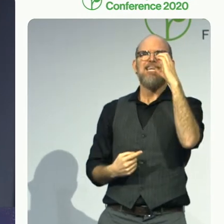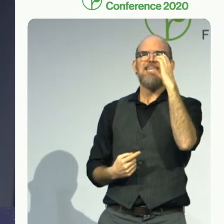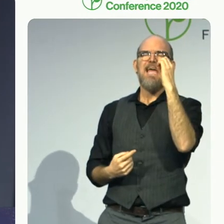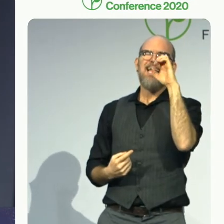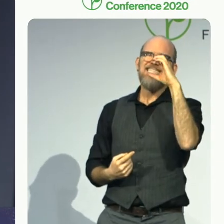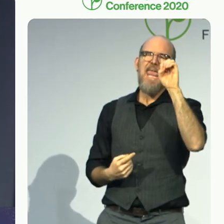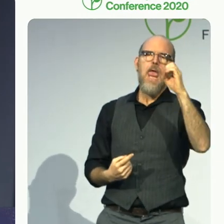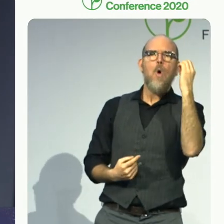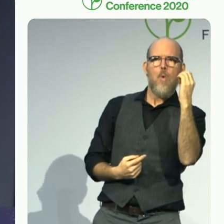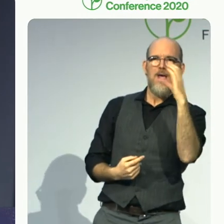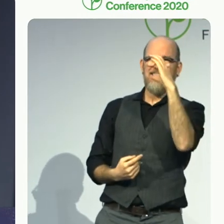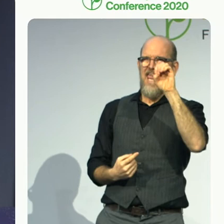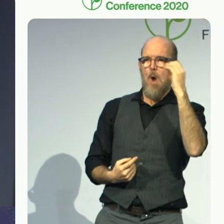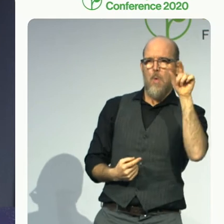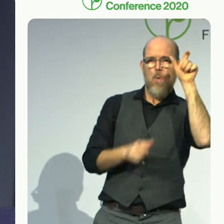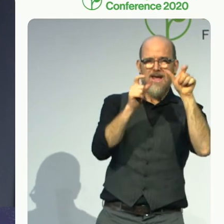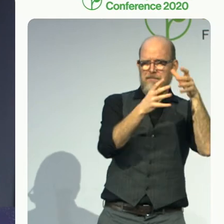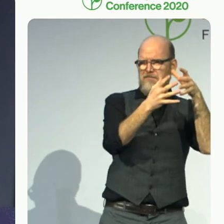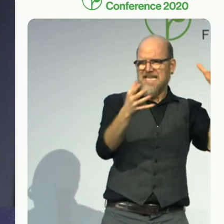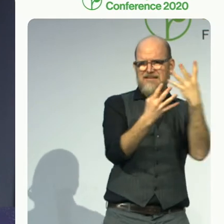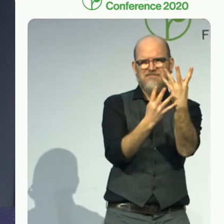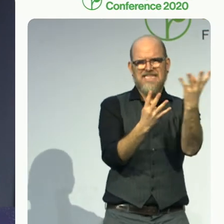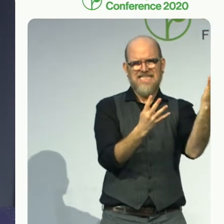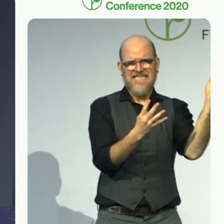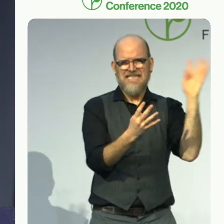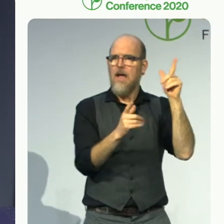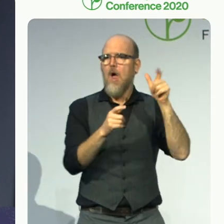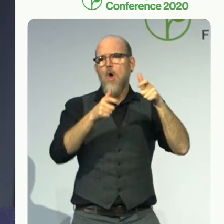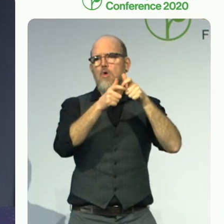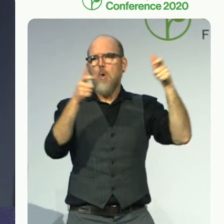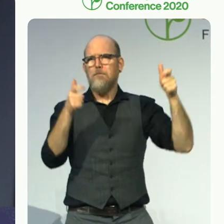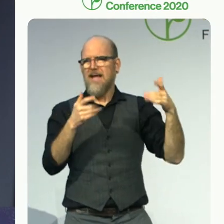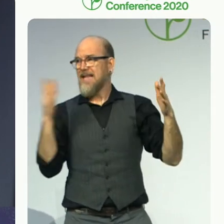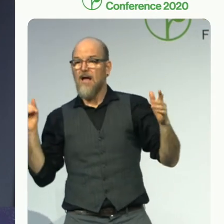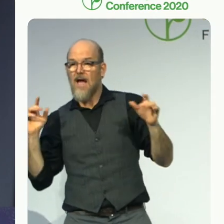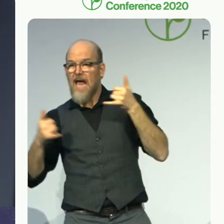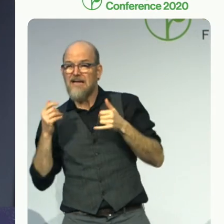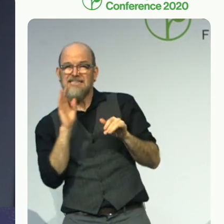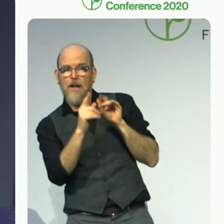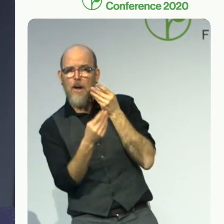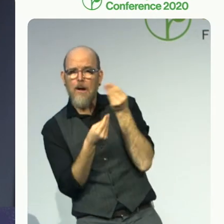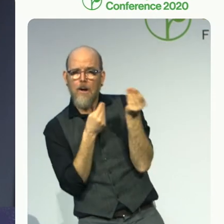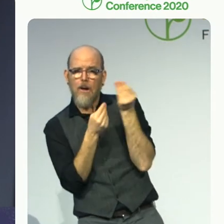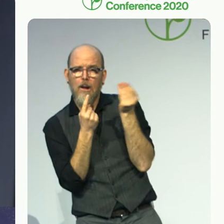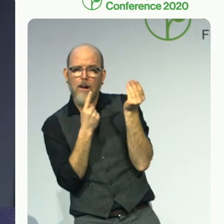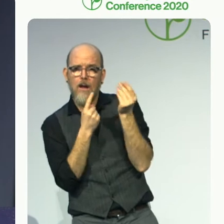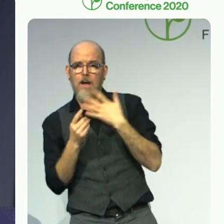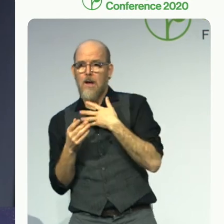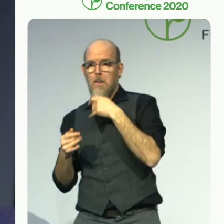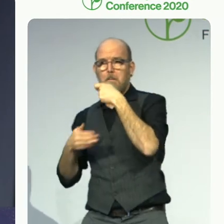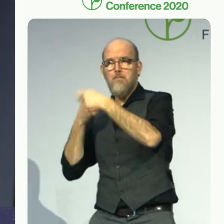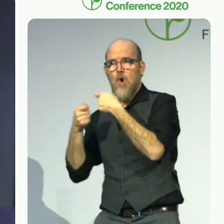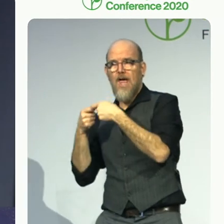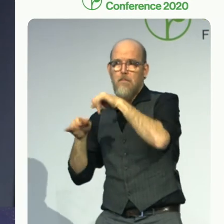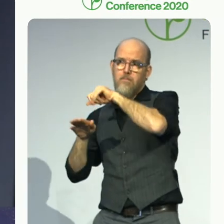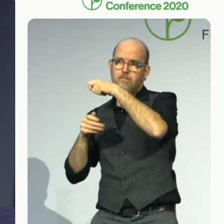companies, but from the hugest ones. To convince them to be part of our team and of our family